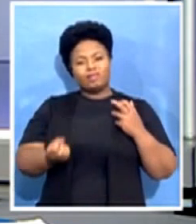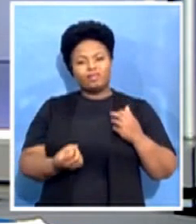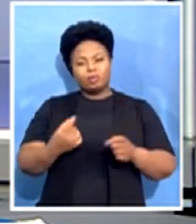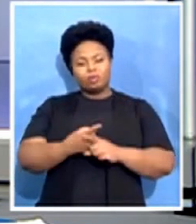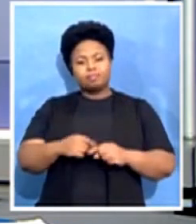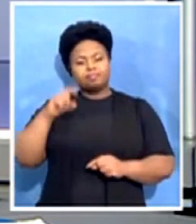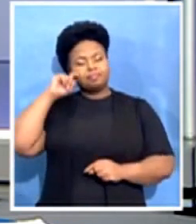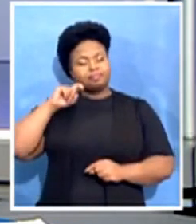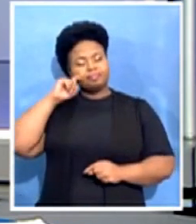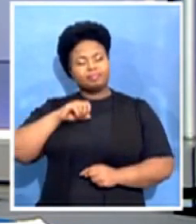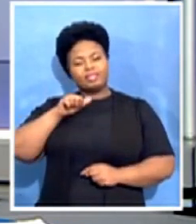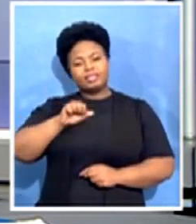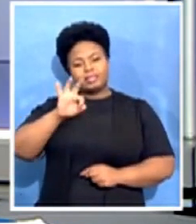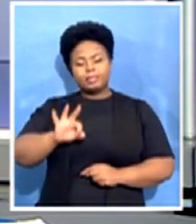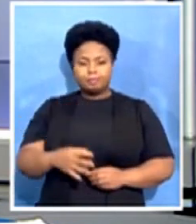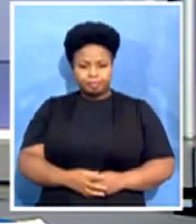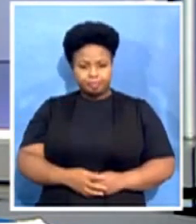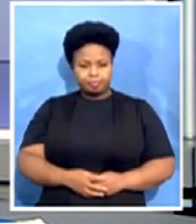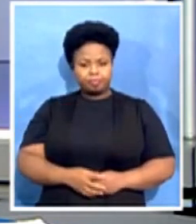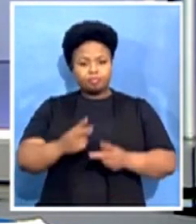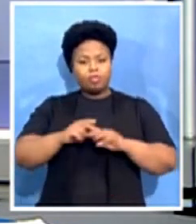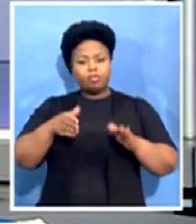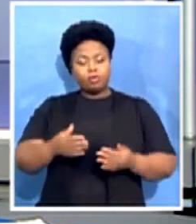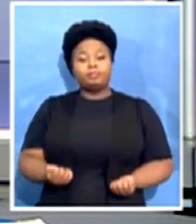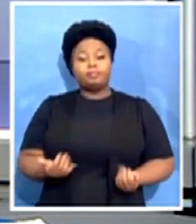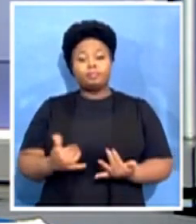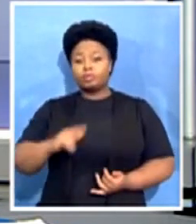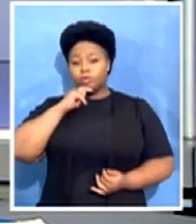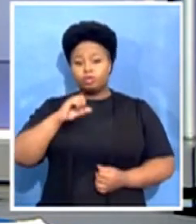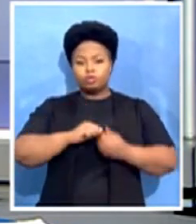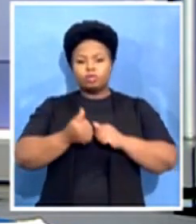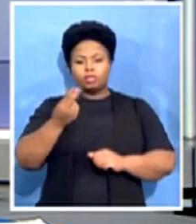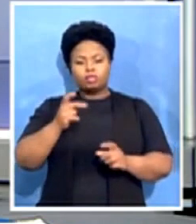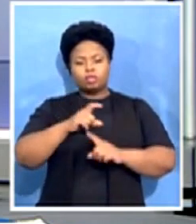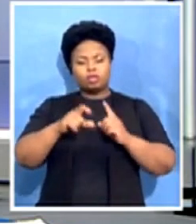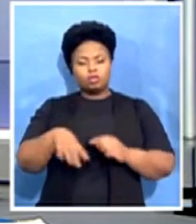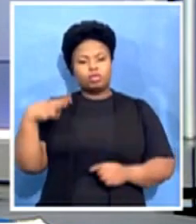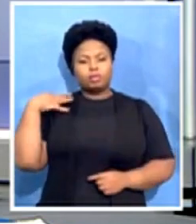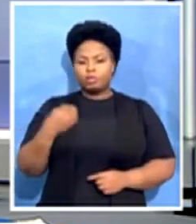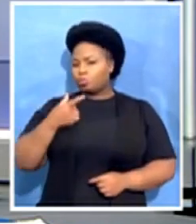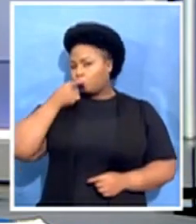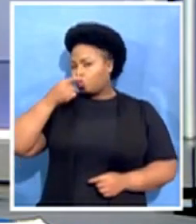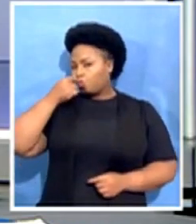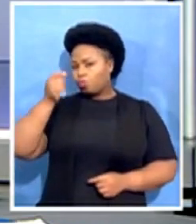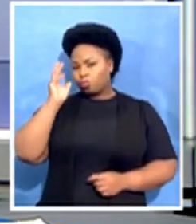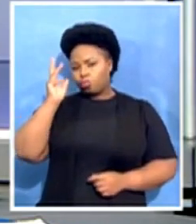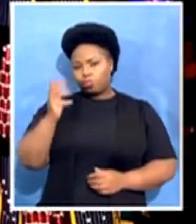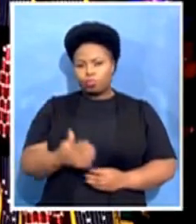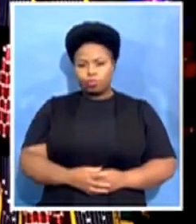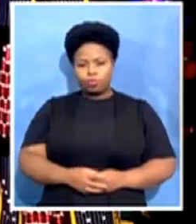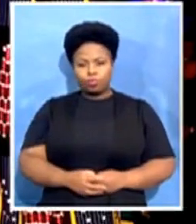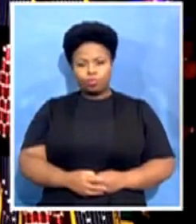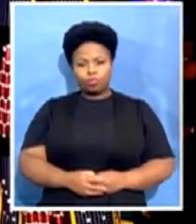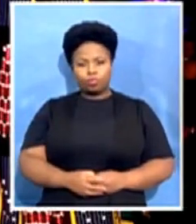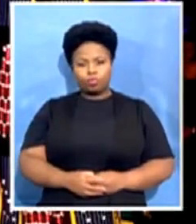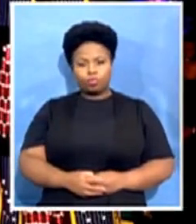At the funeral service this morning, Sports, Arts and Culture Minister Natim Tetwa paid tribute to her. To